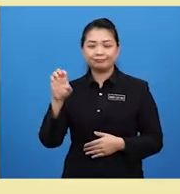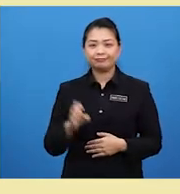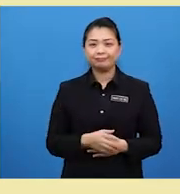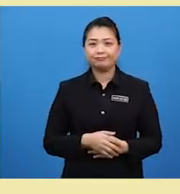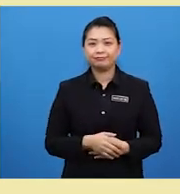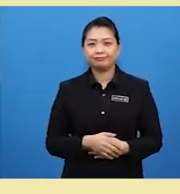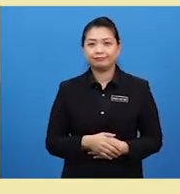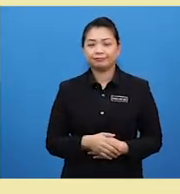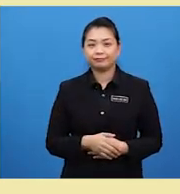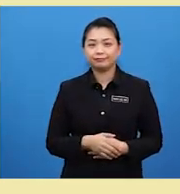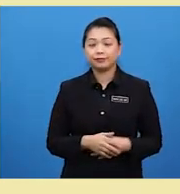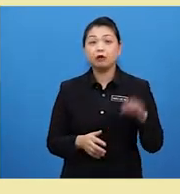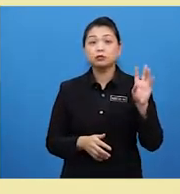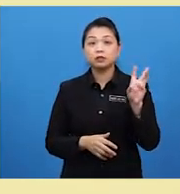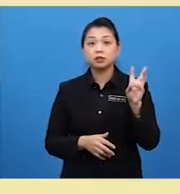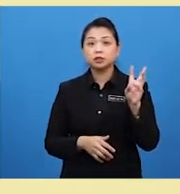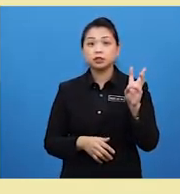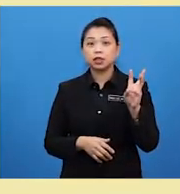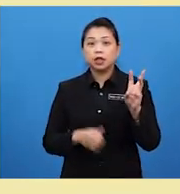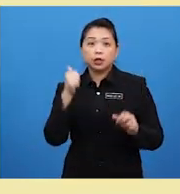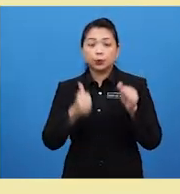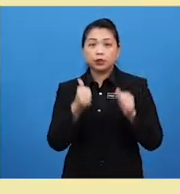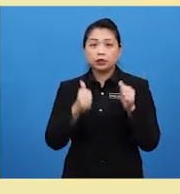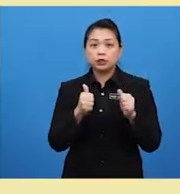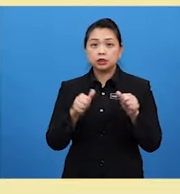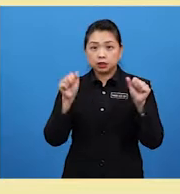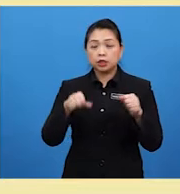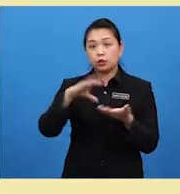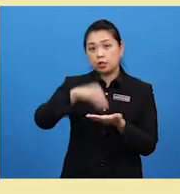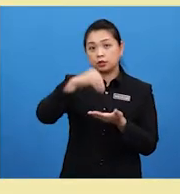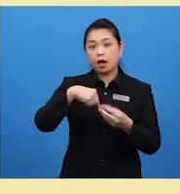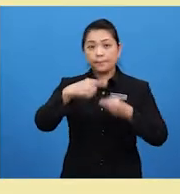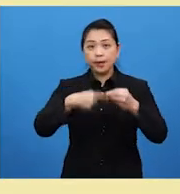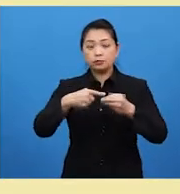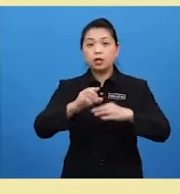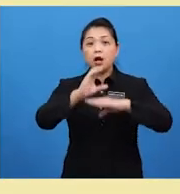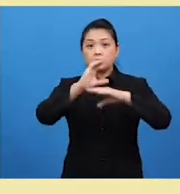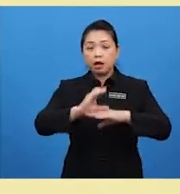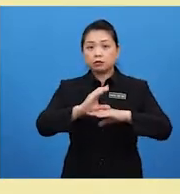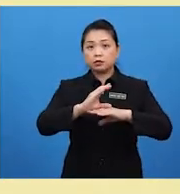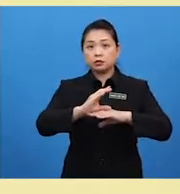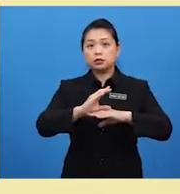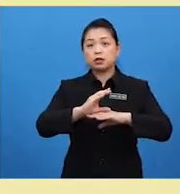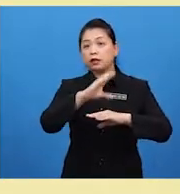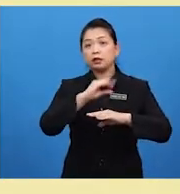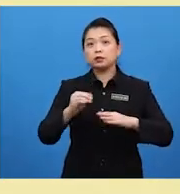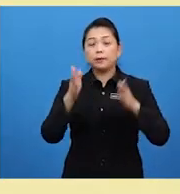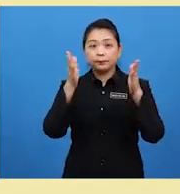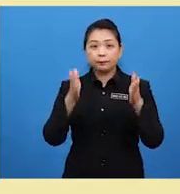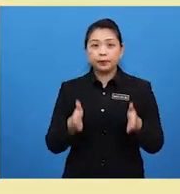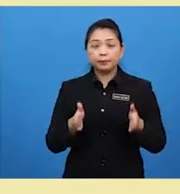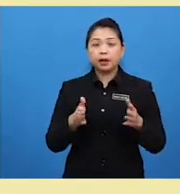Number six, in which advert can you learn about the culture and customs of people